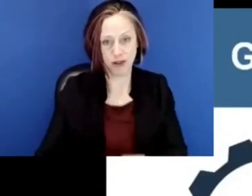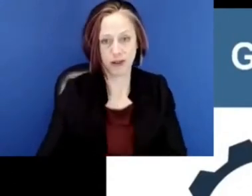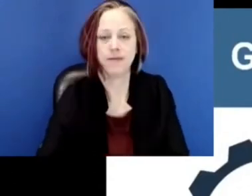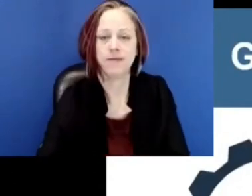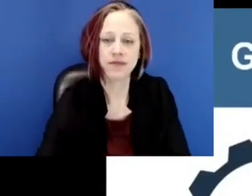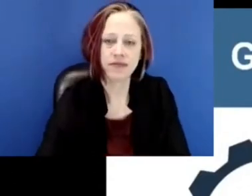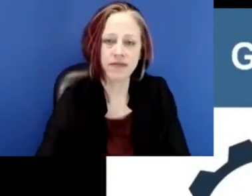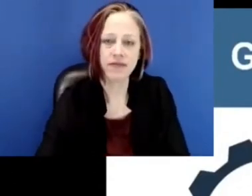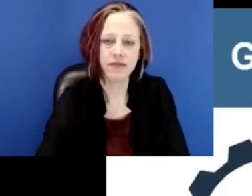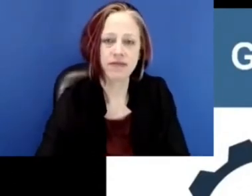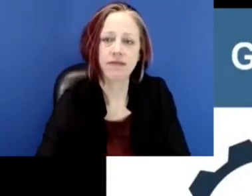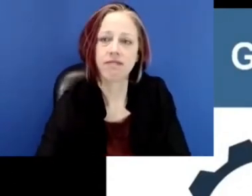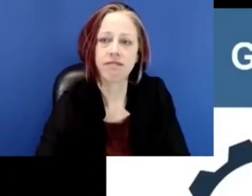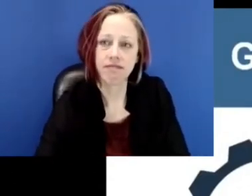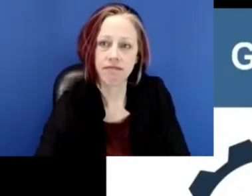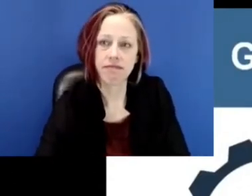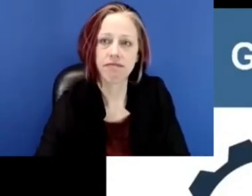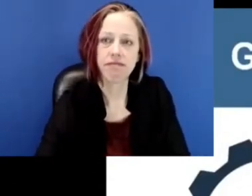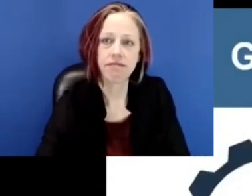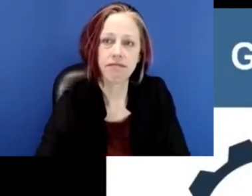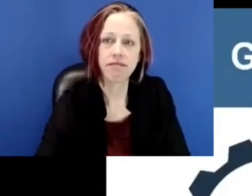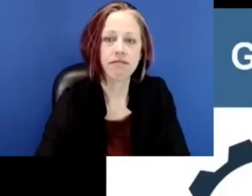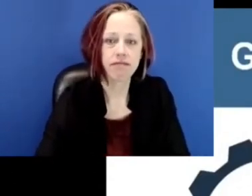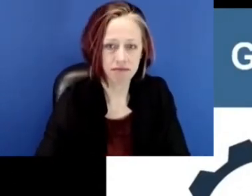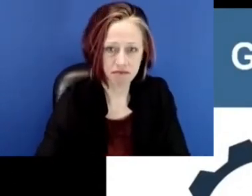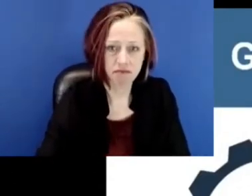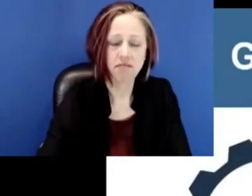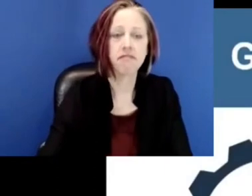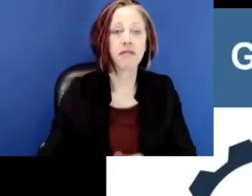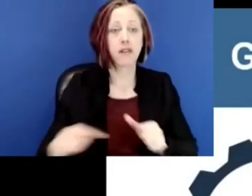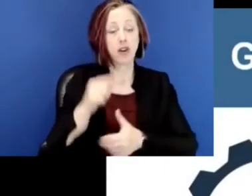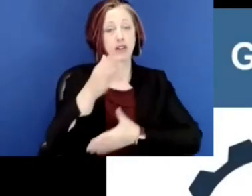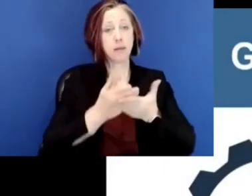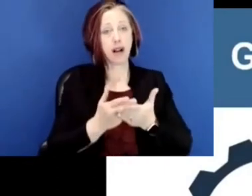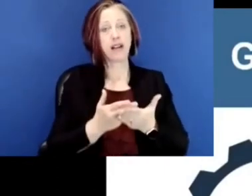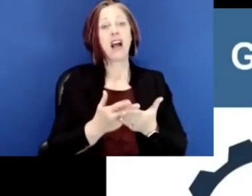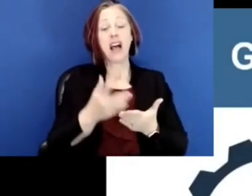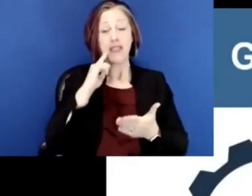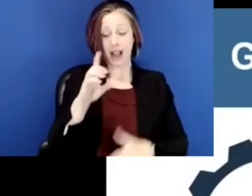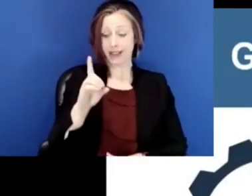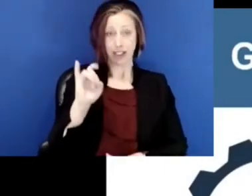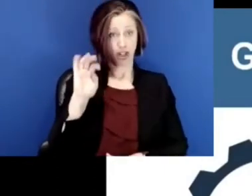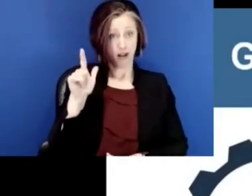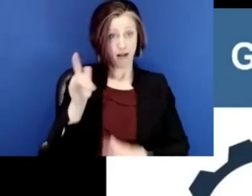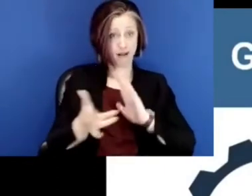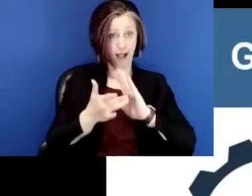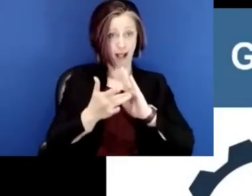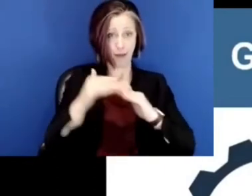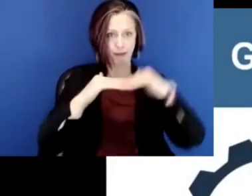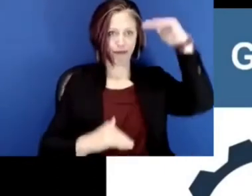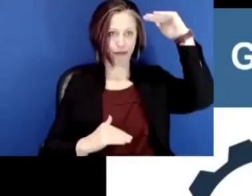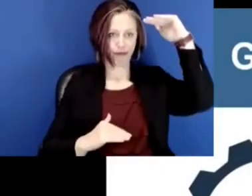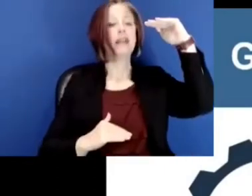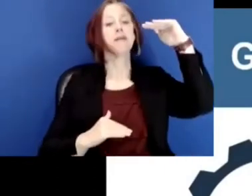students. The first part of getting back to school, of course, is closing the digital divide. We've done a lot in many